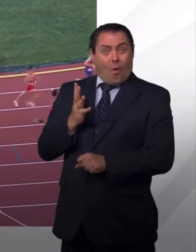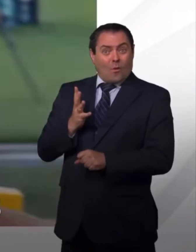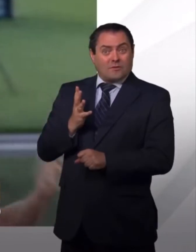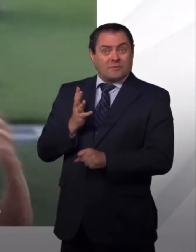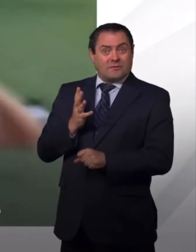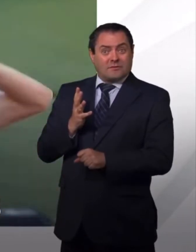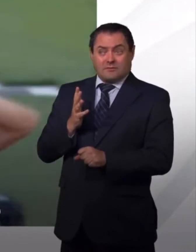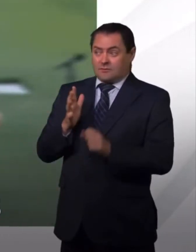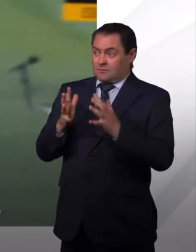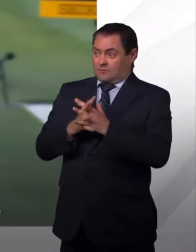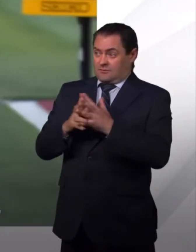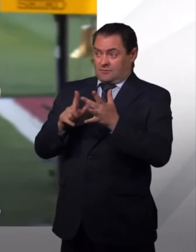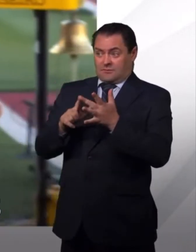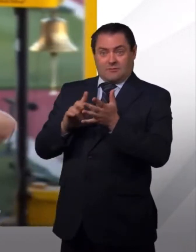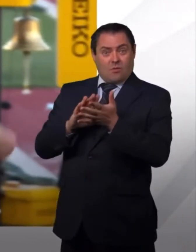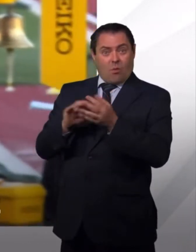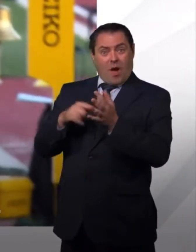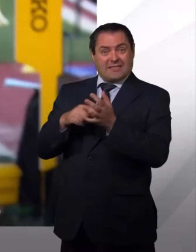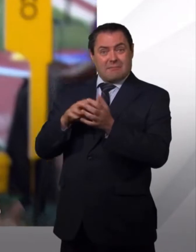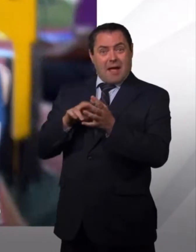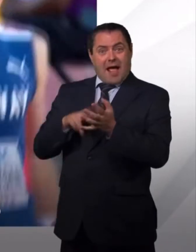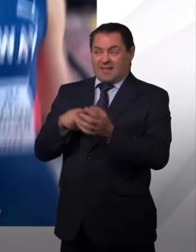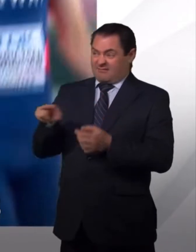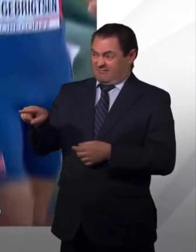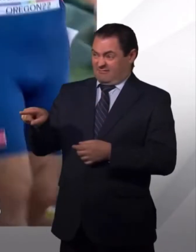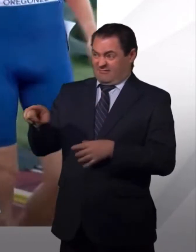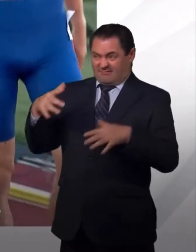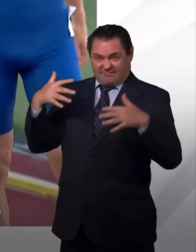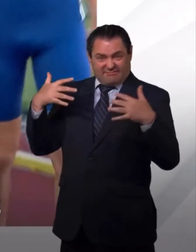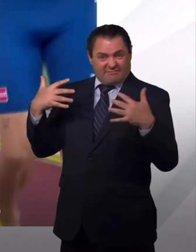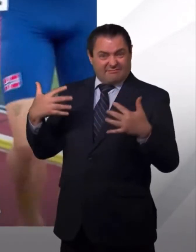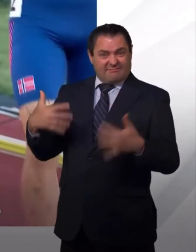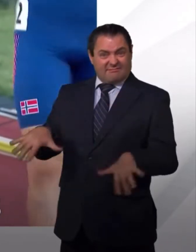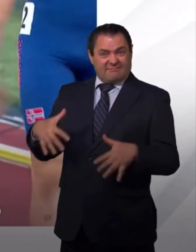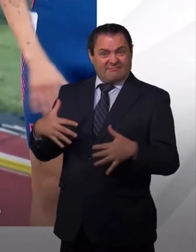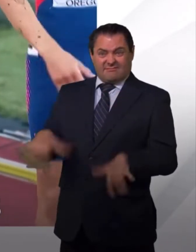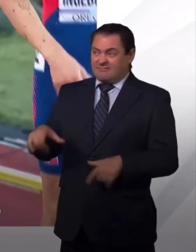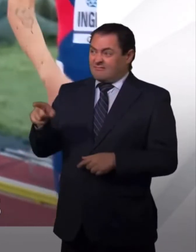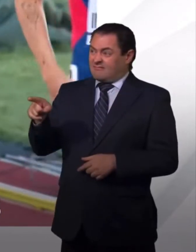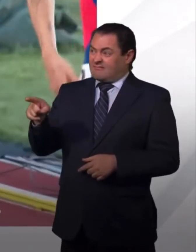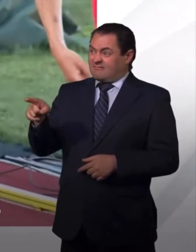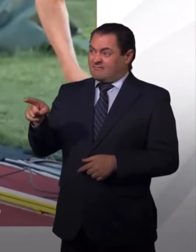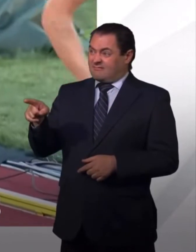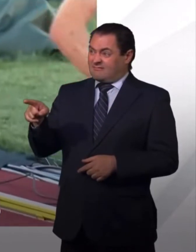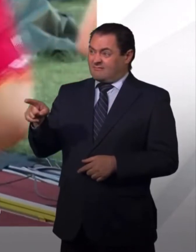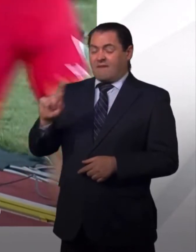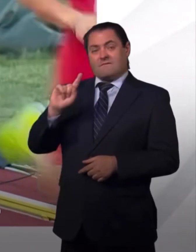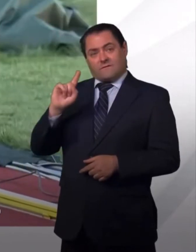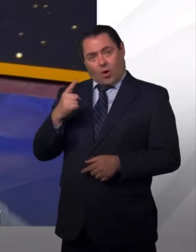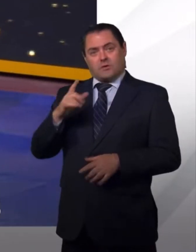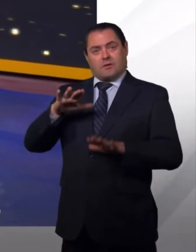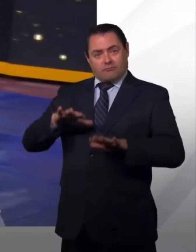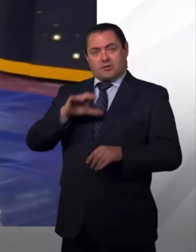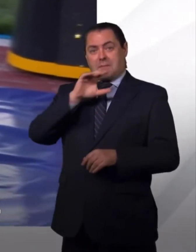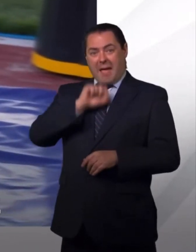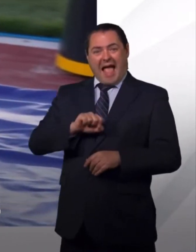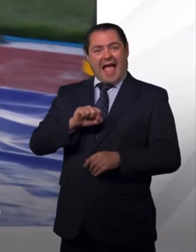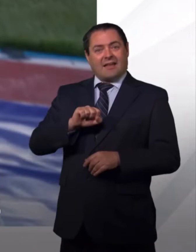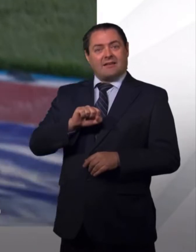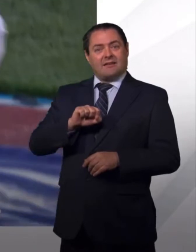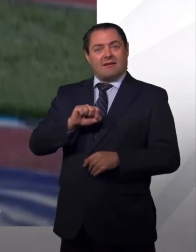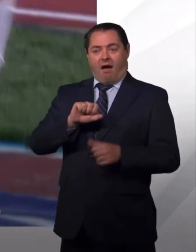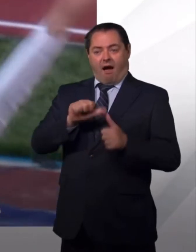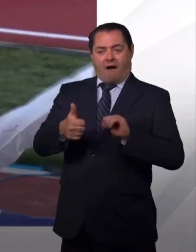Whiteman! And a stunning performance. Jake Whiteman becomes the first British man in nearly 40